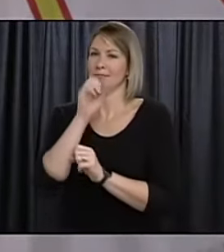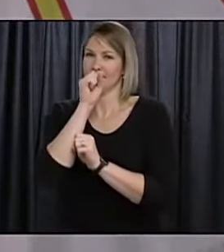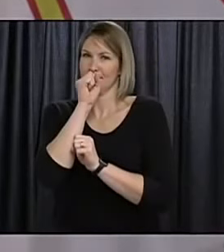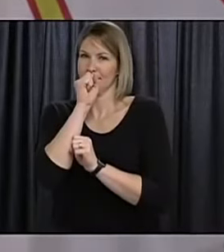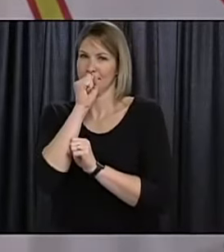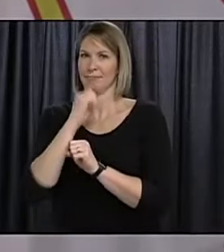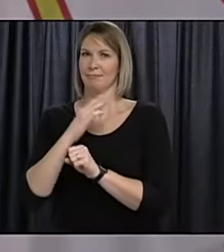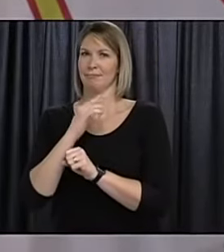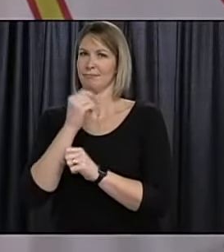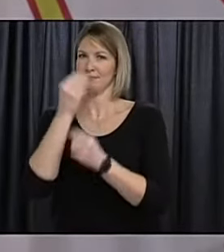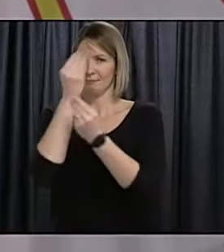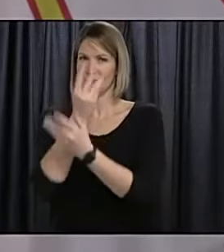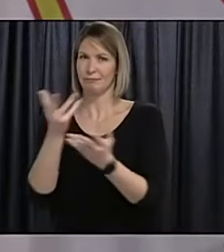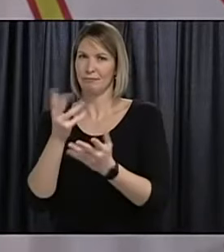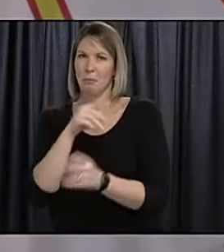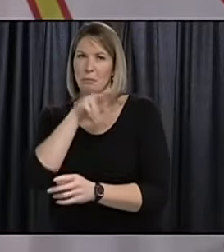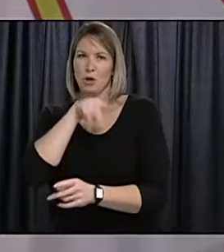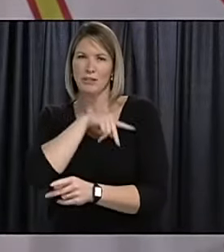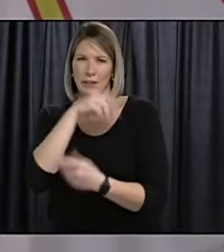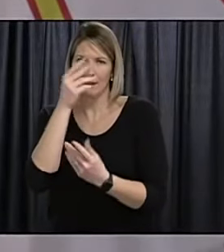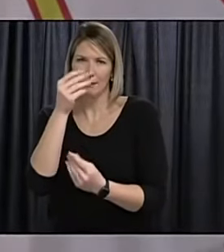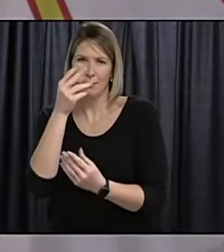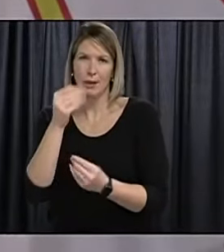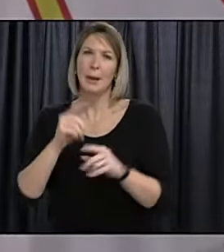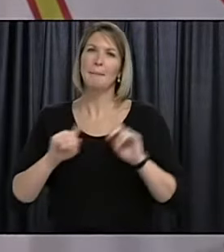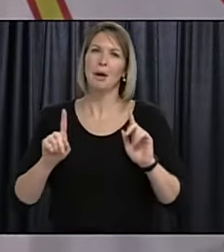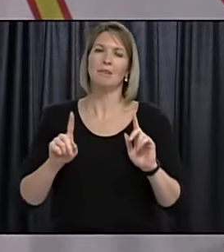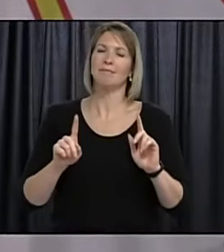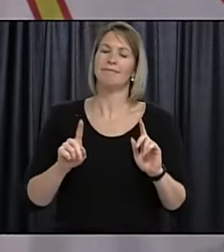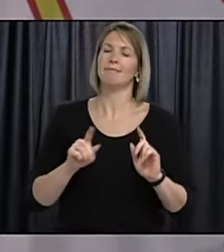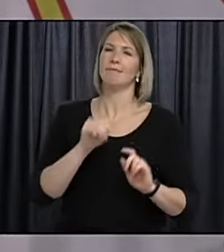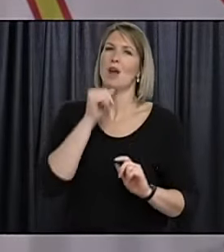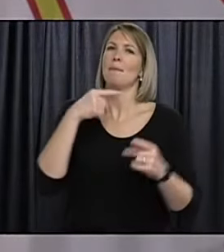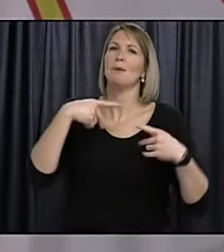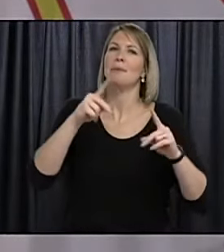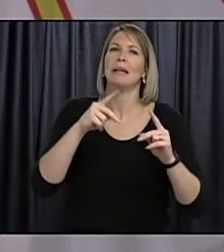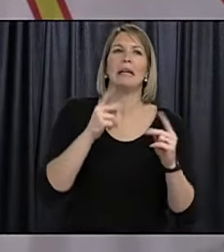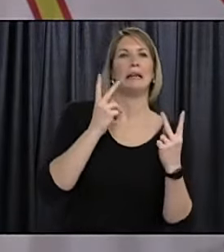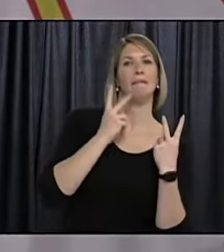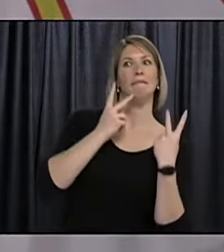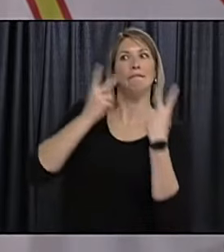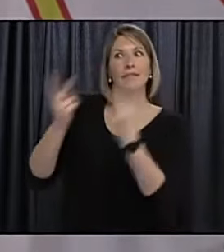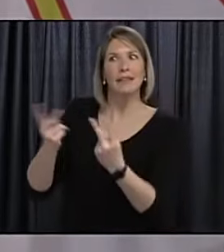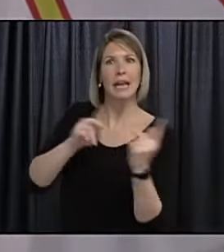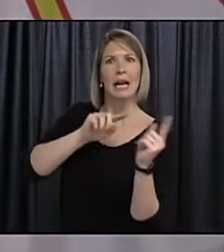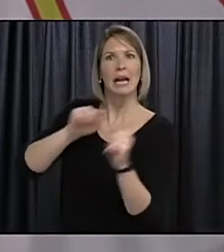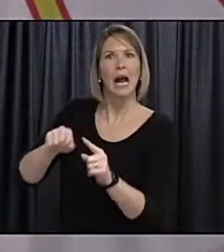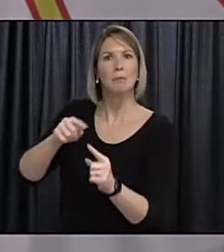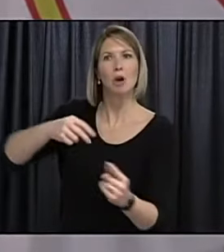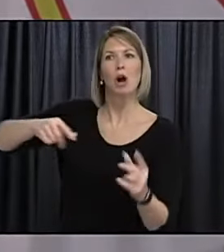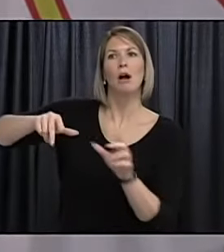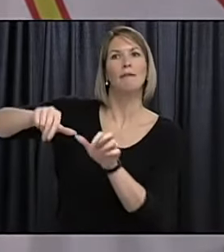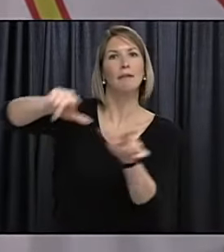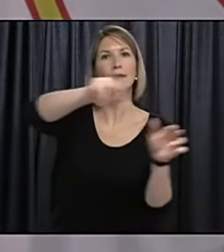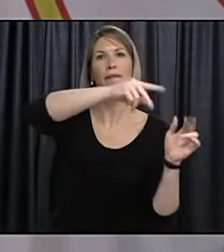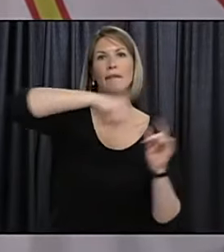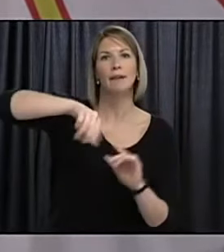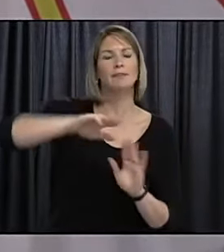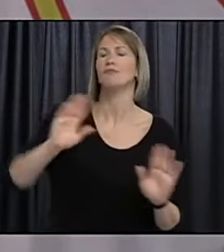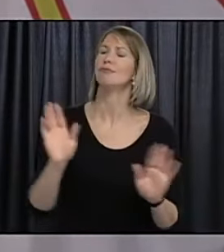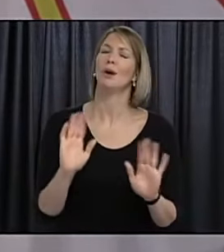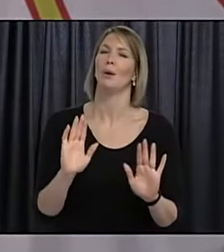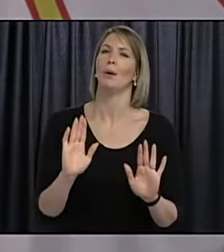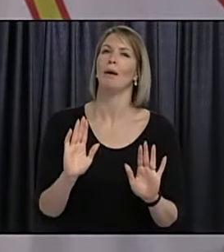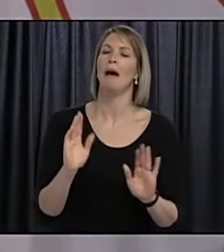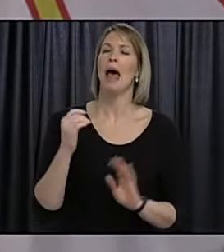information out but um so the those are the exemptions um that we would give here there are a few others as well